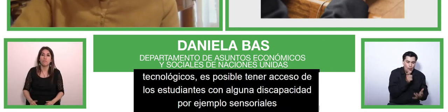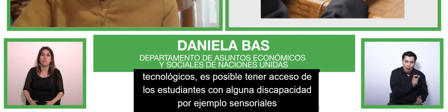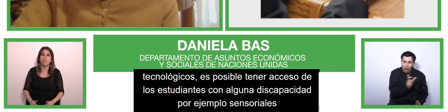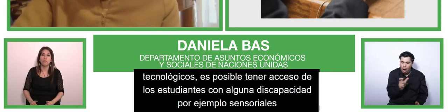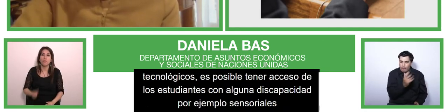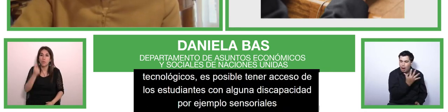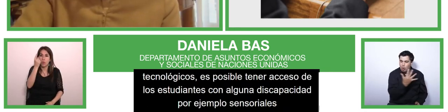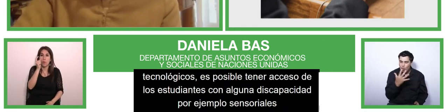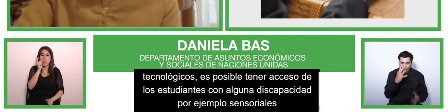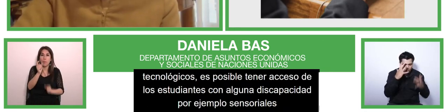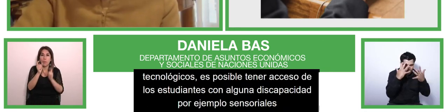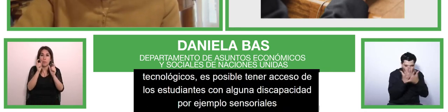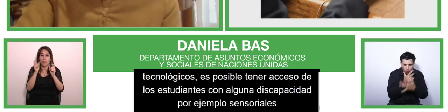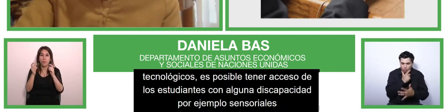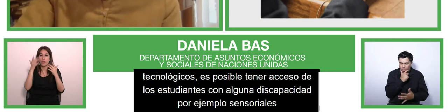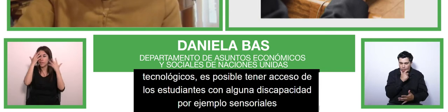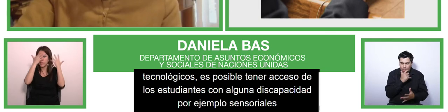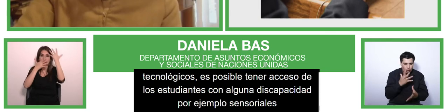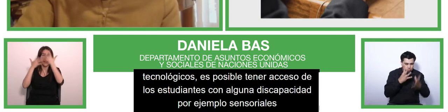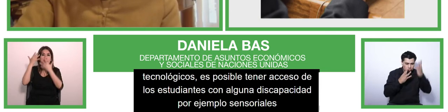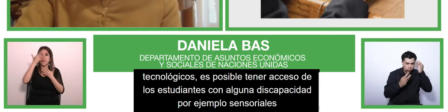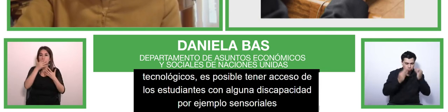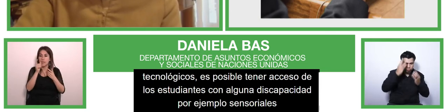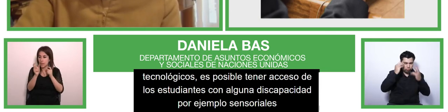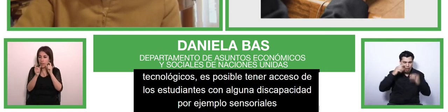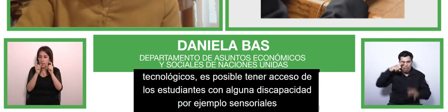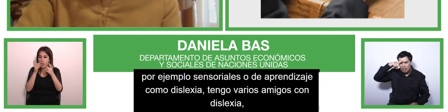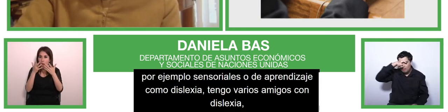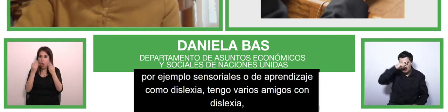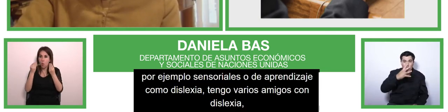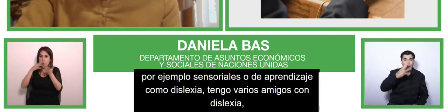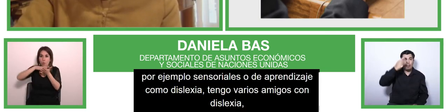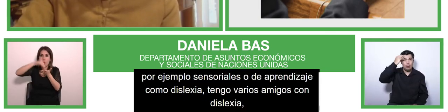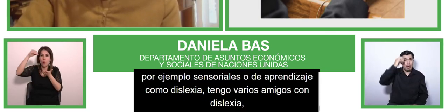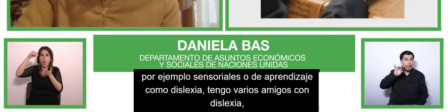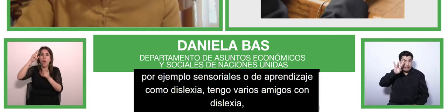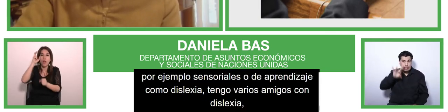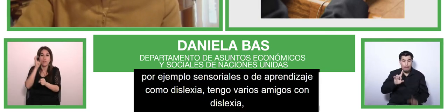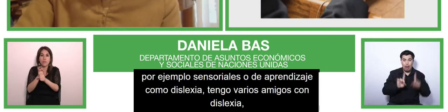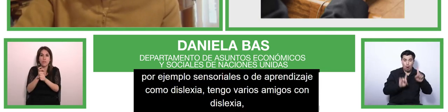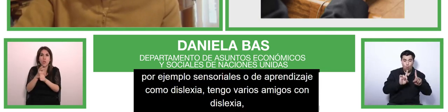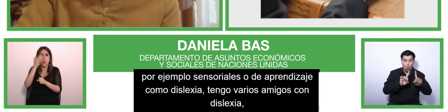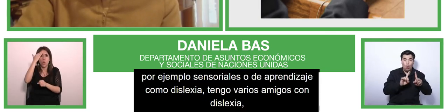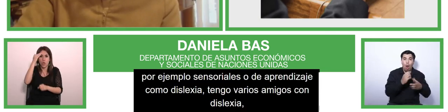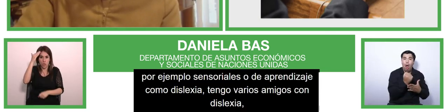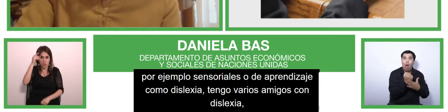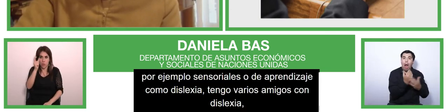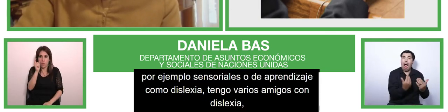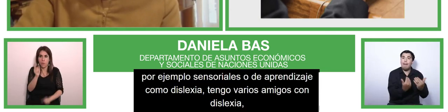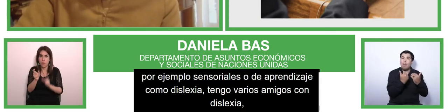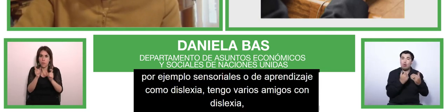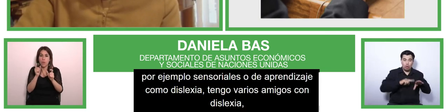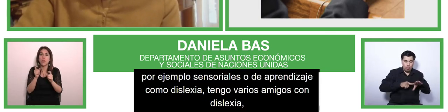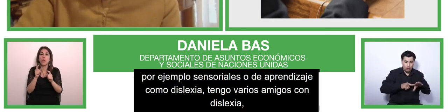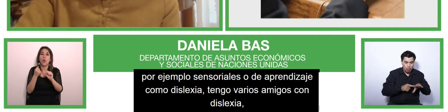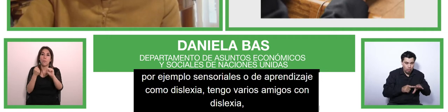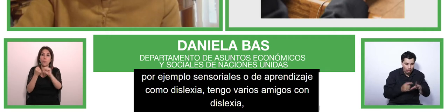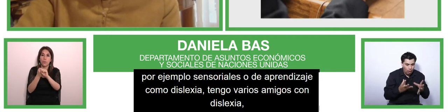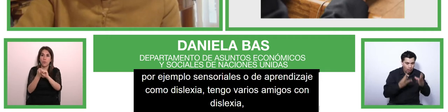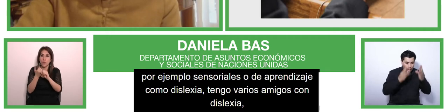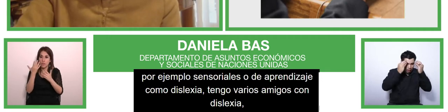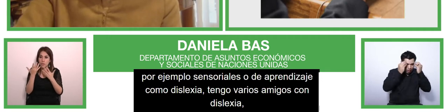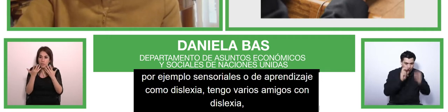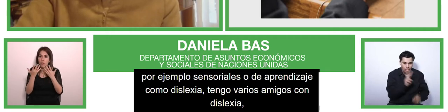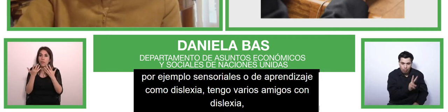support they could fully participate they learn from the material and they were absolutely uh fully